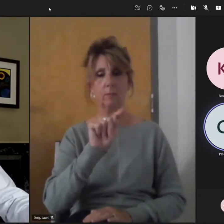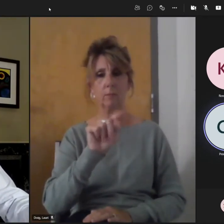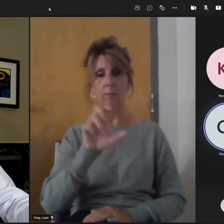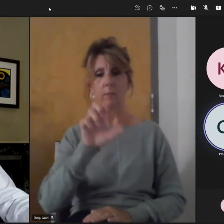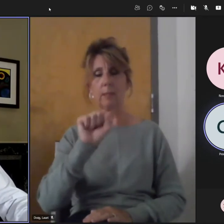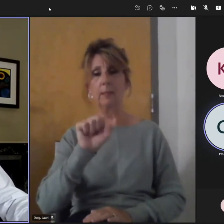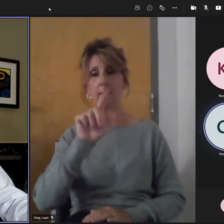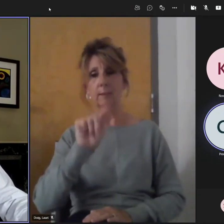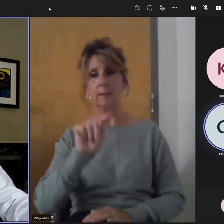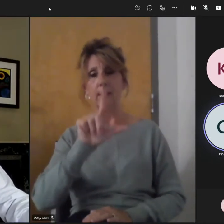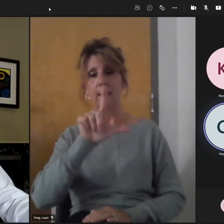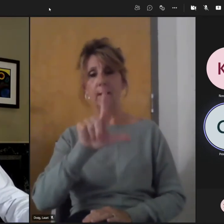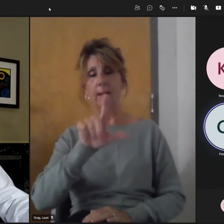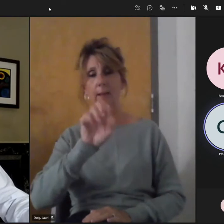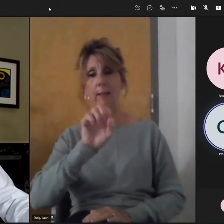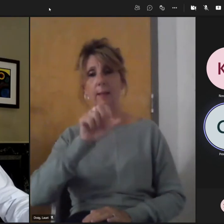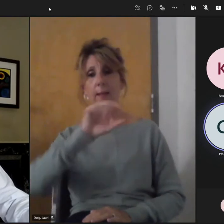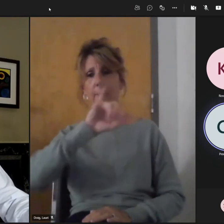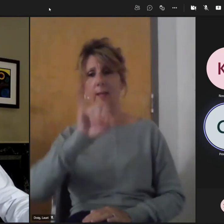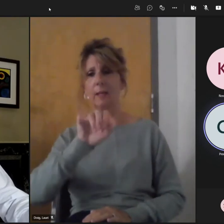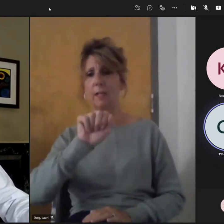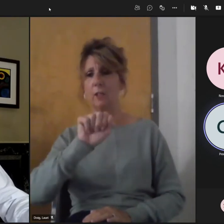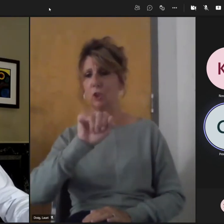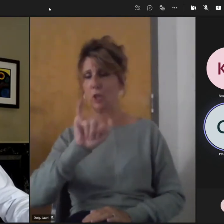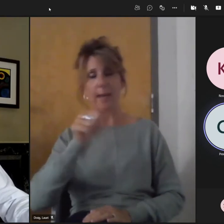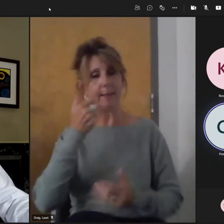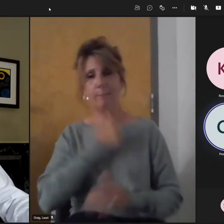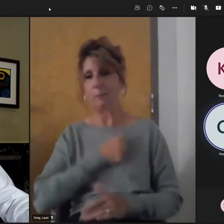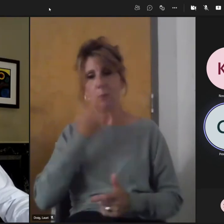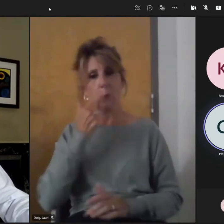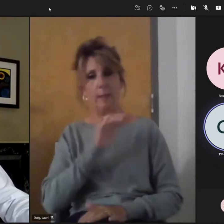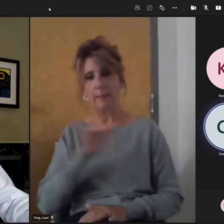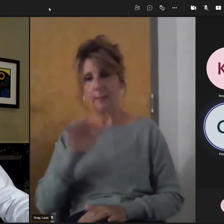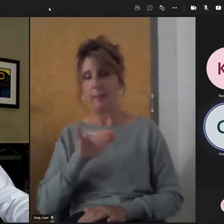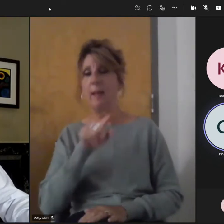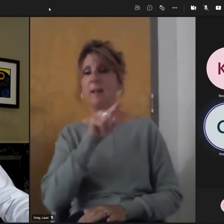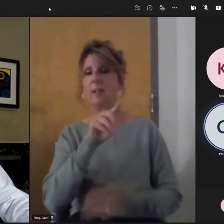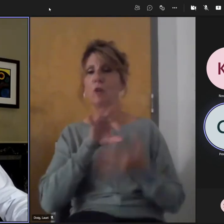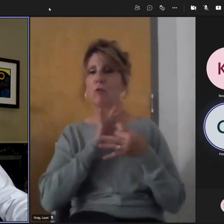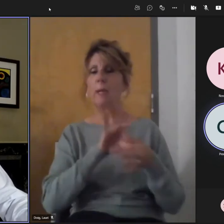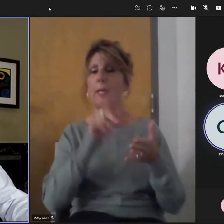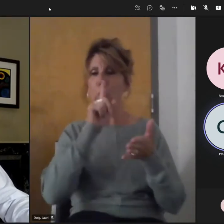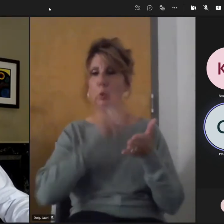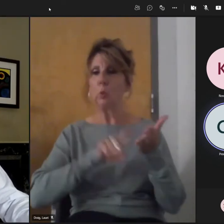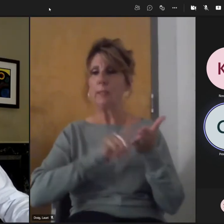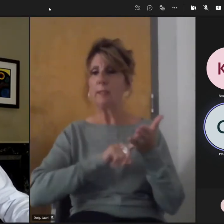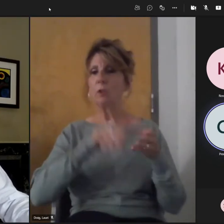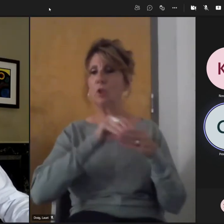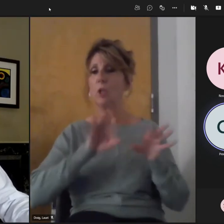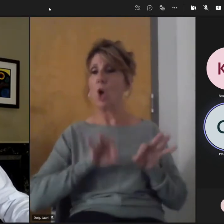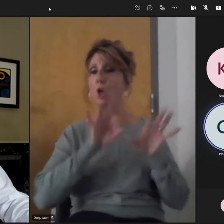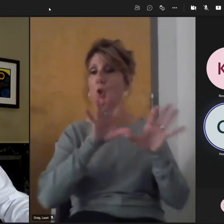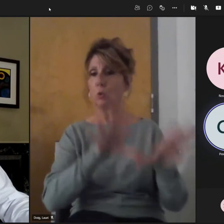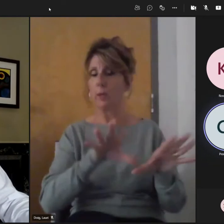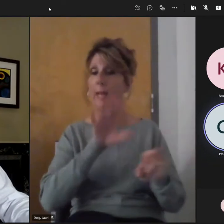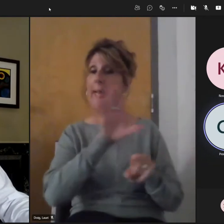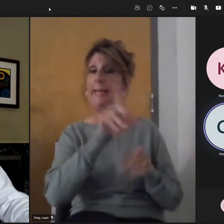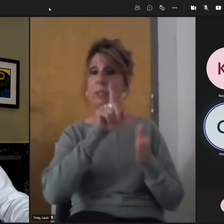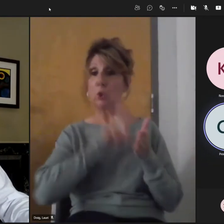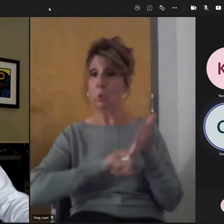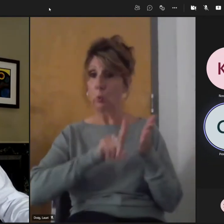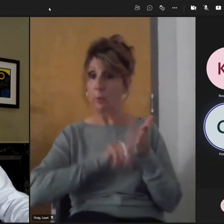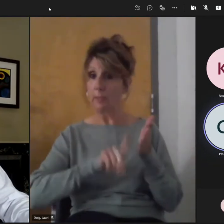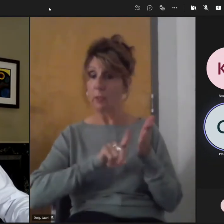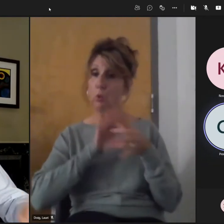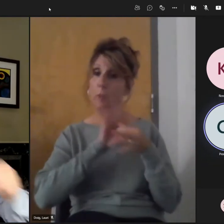in Australia. His research speaks to the psychosocial environment and how it is so crucial for